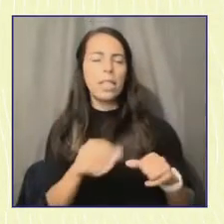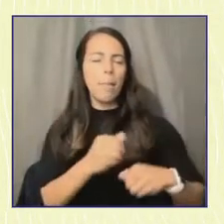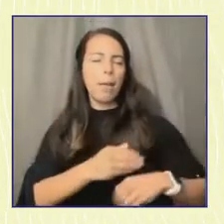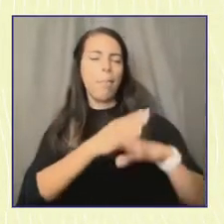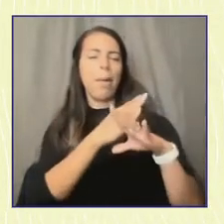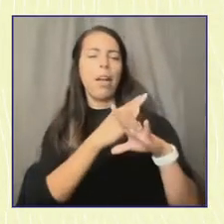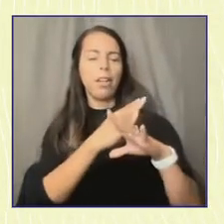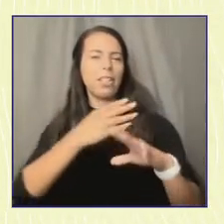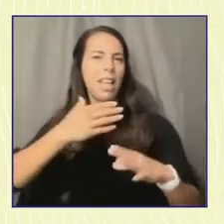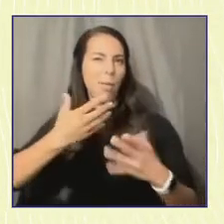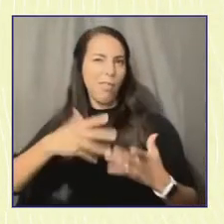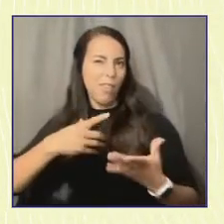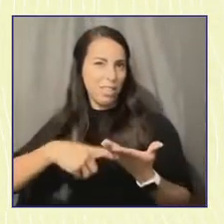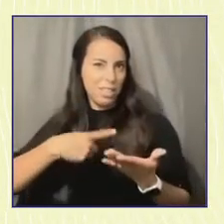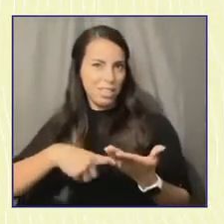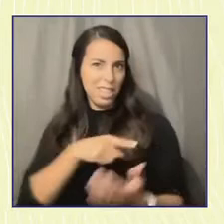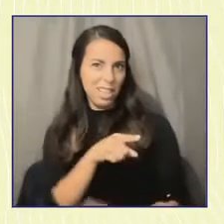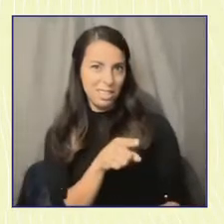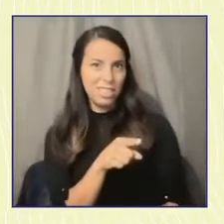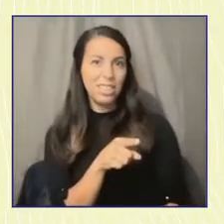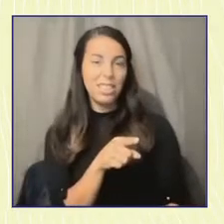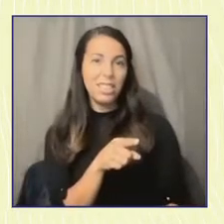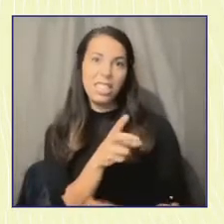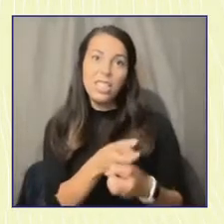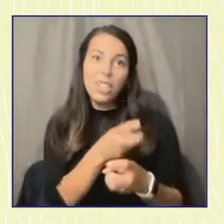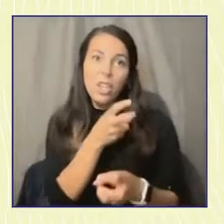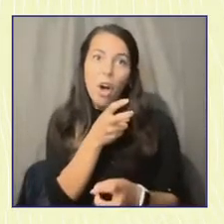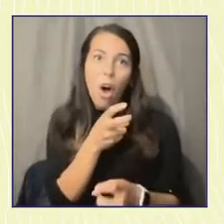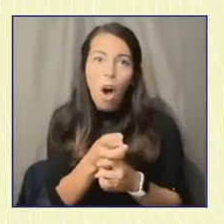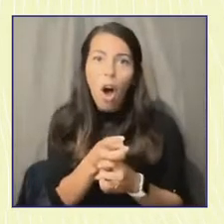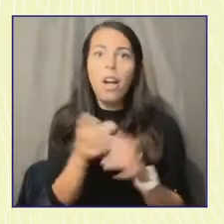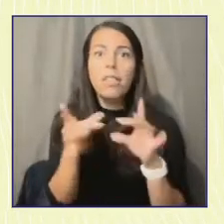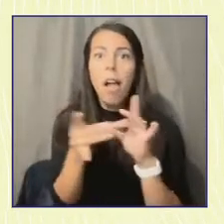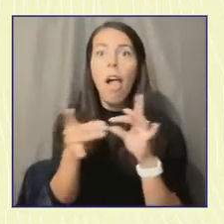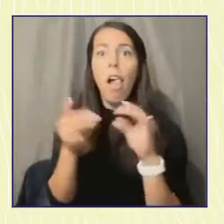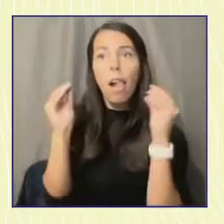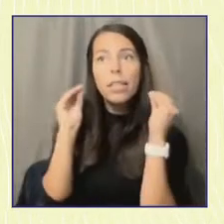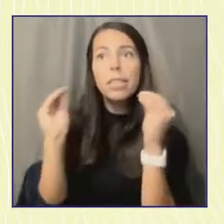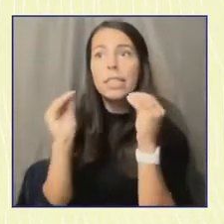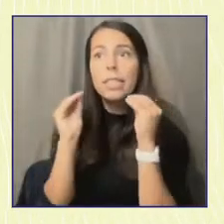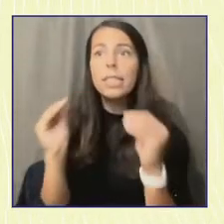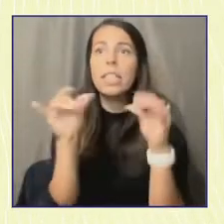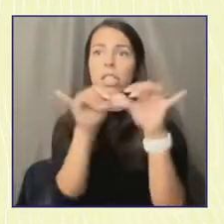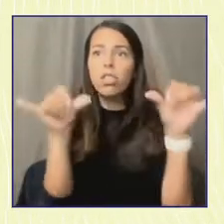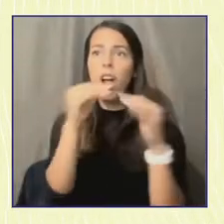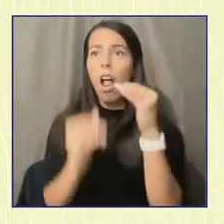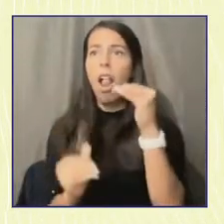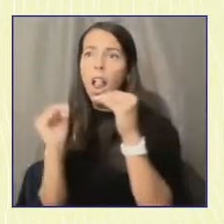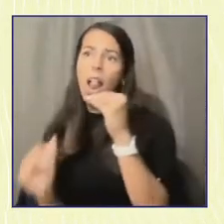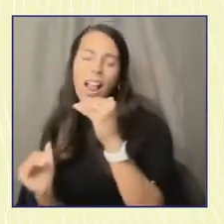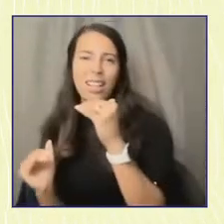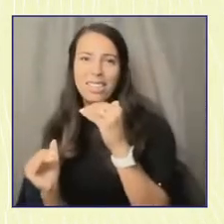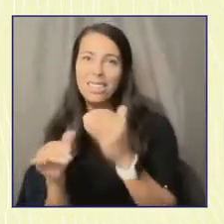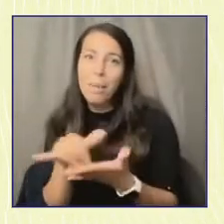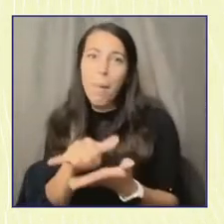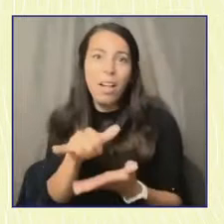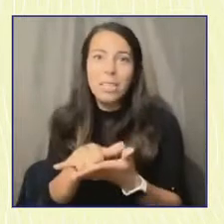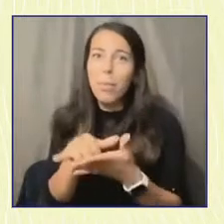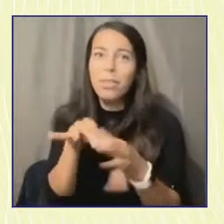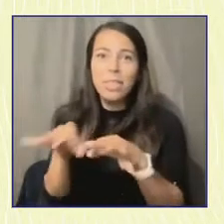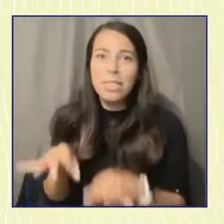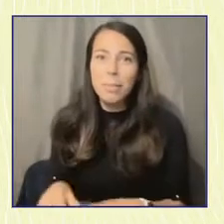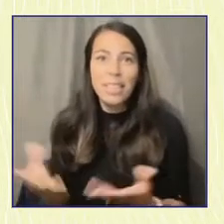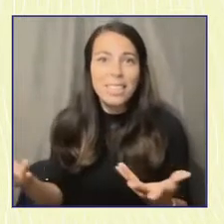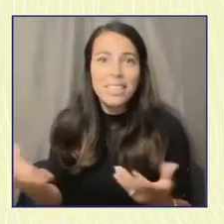it's going to be really difficult to message our way out of structural inequality. And so part of thinking about messaging